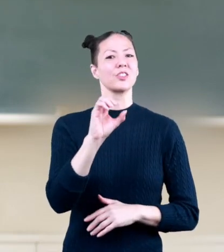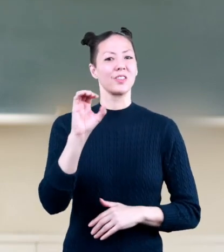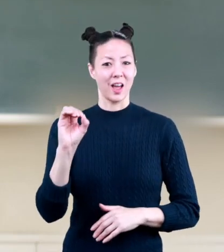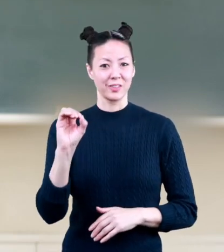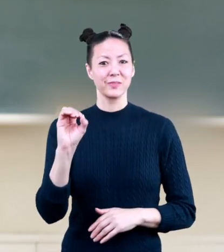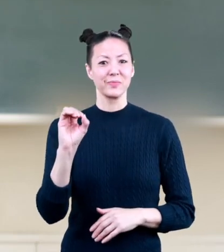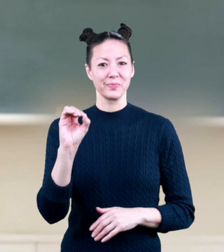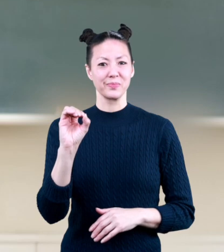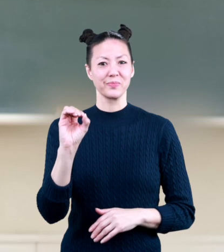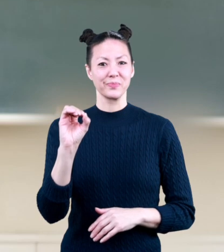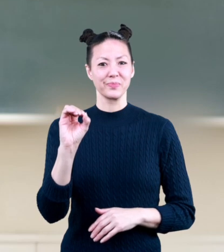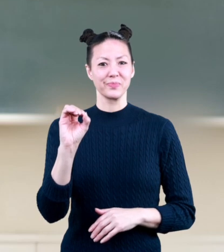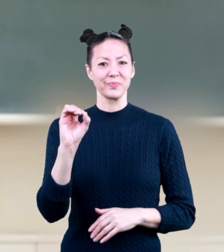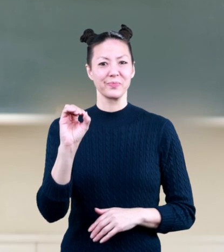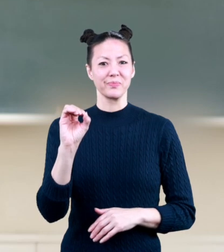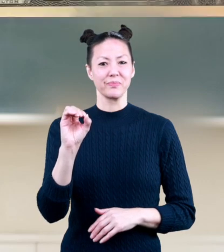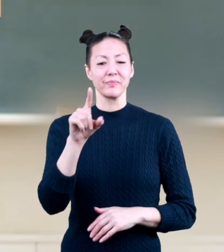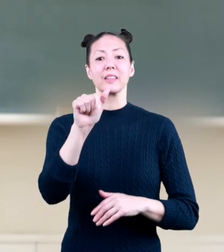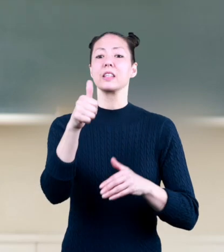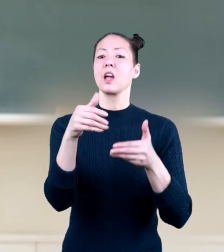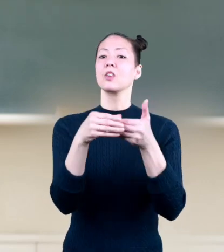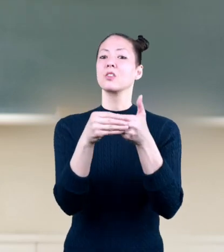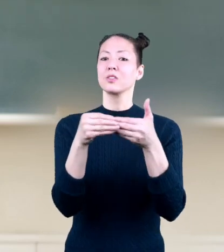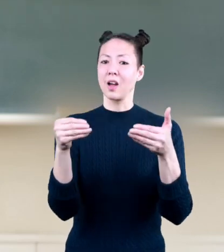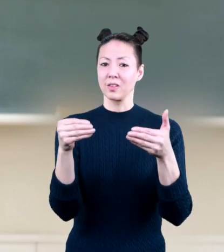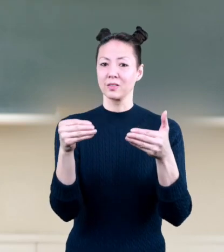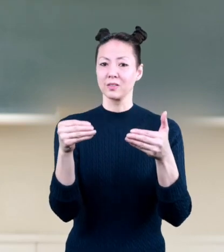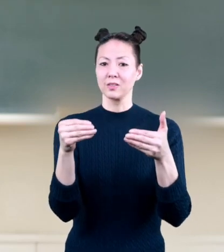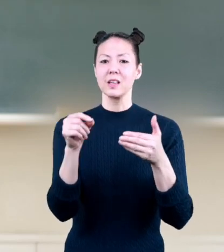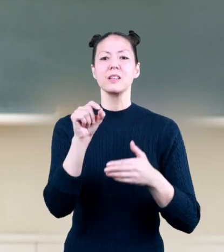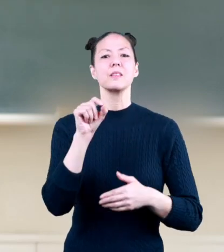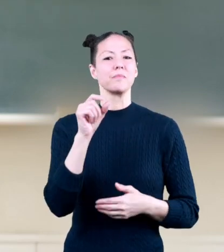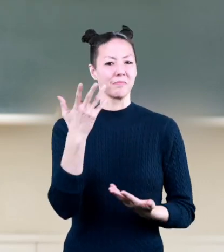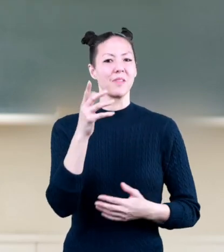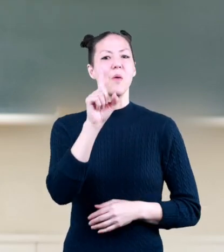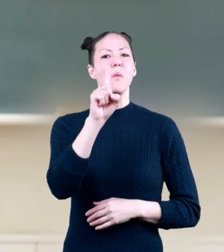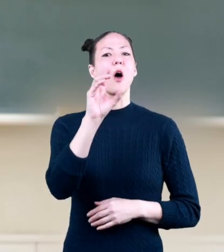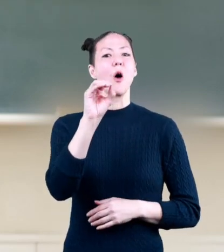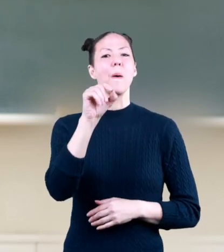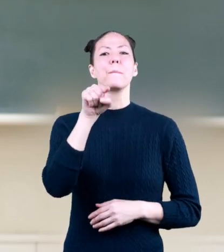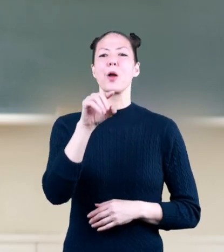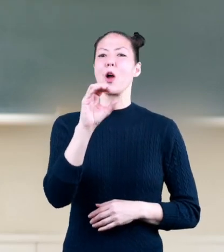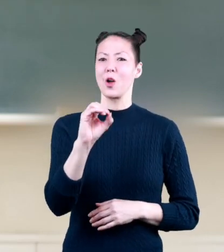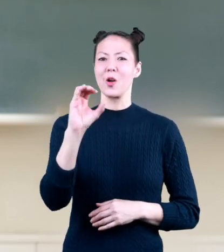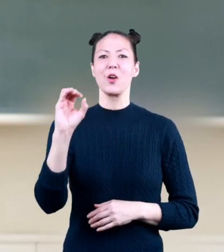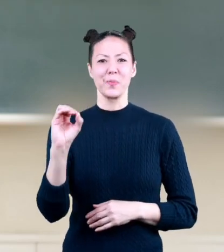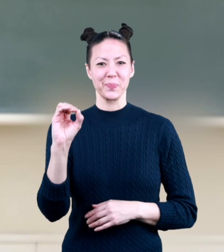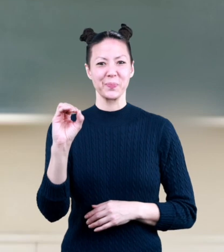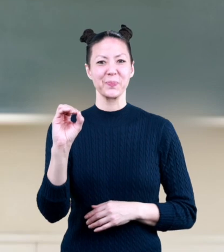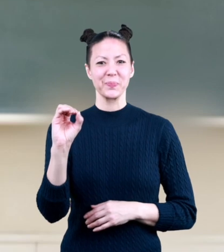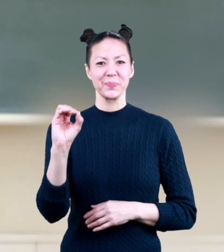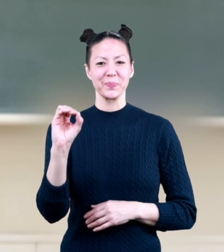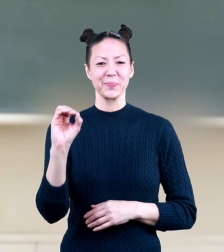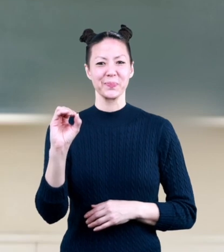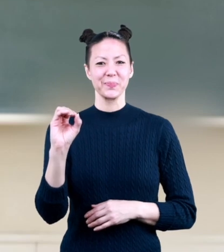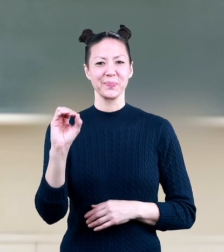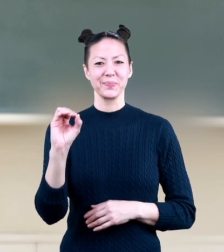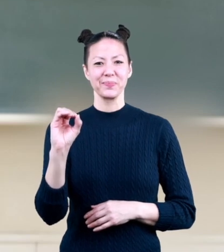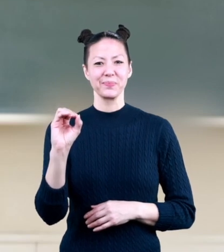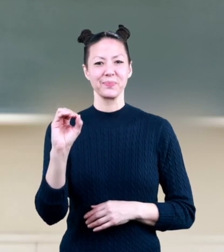point is 5.00 and here's ten dollars its decimal point amount is 1.00